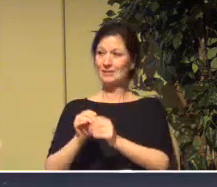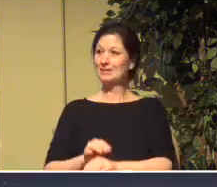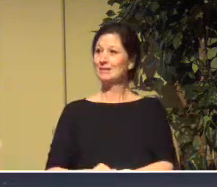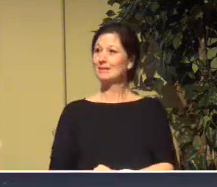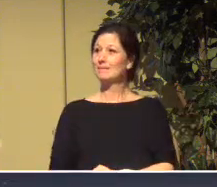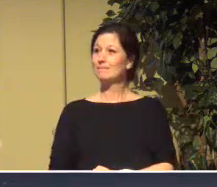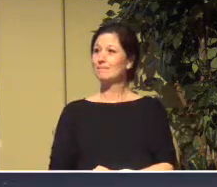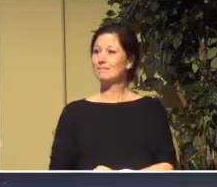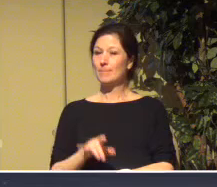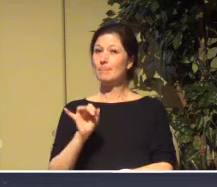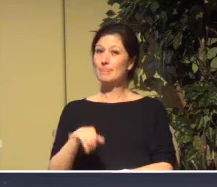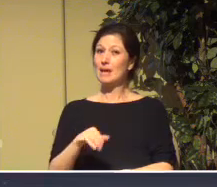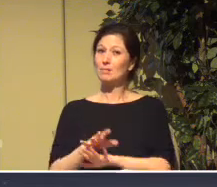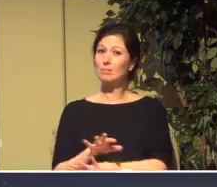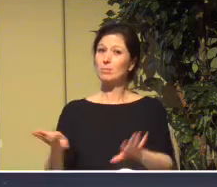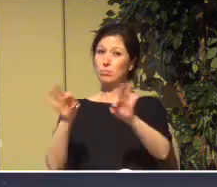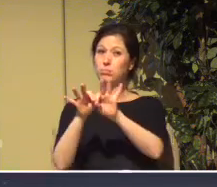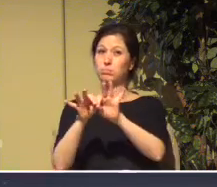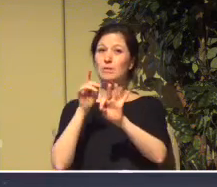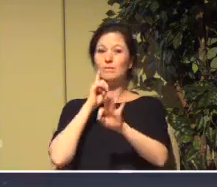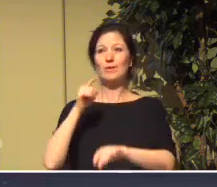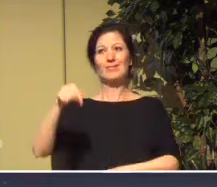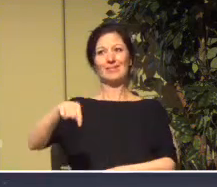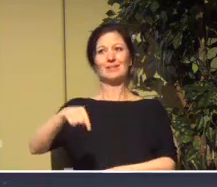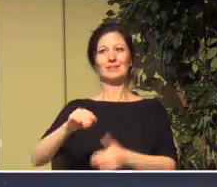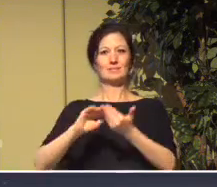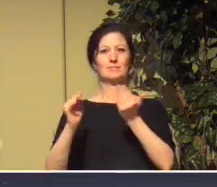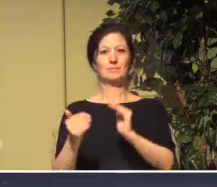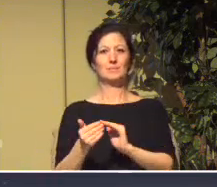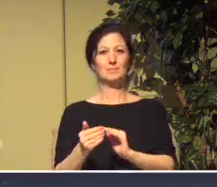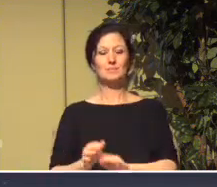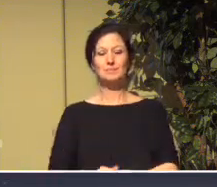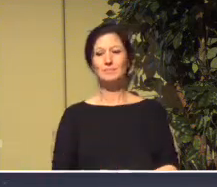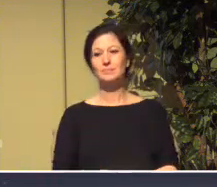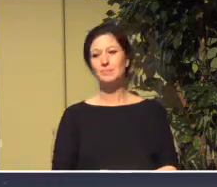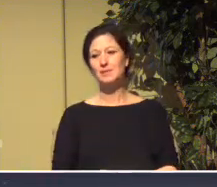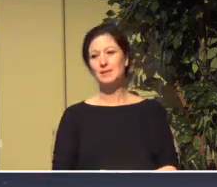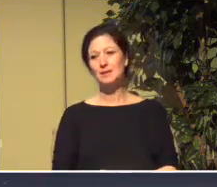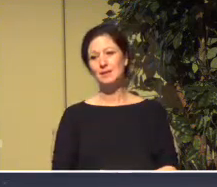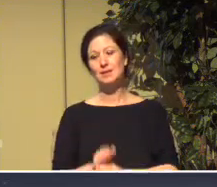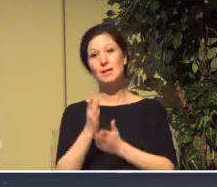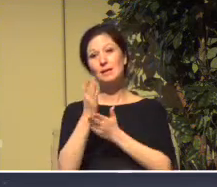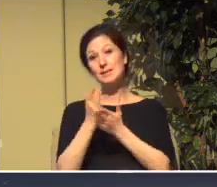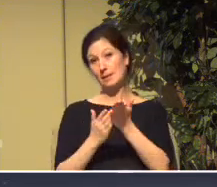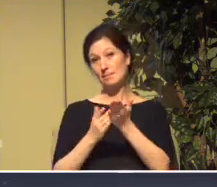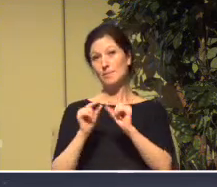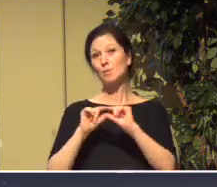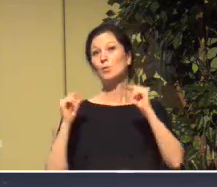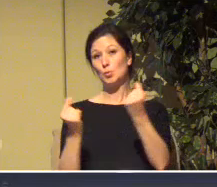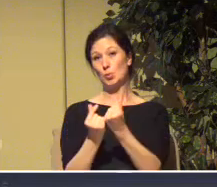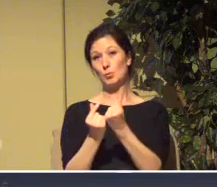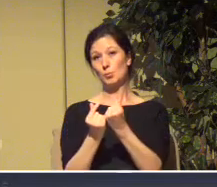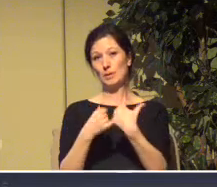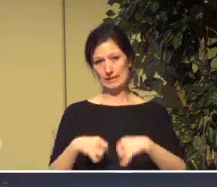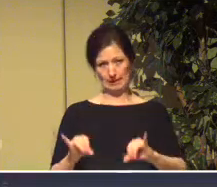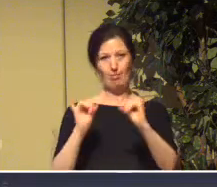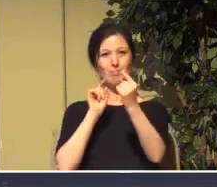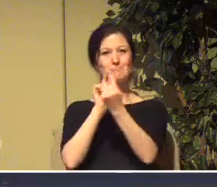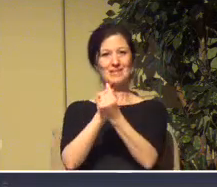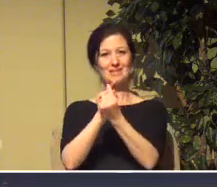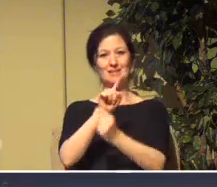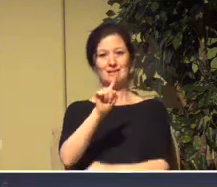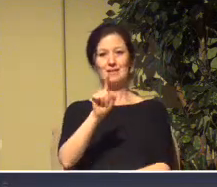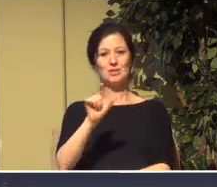of our community that's part of that then. Some groups are meeting via Zoom. One group